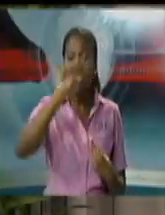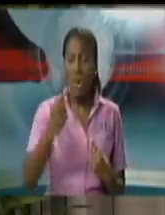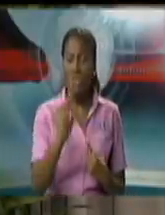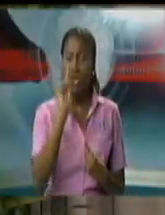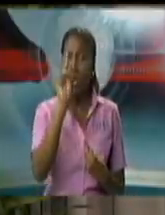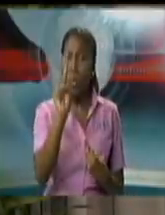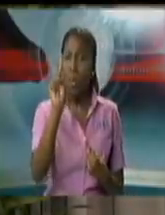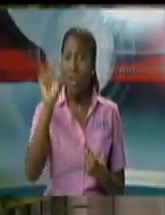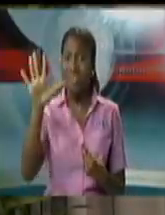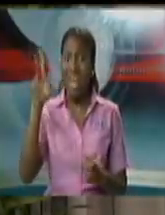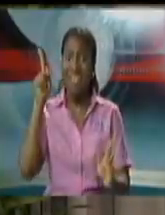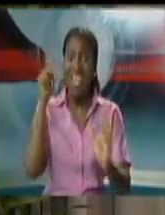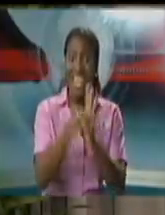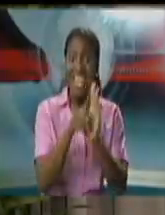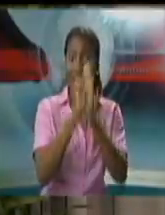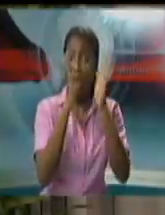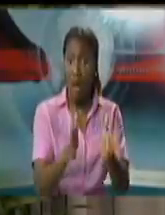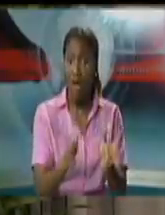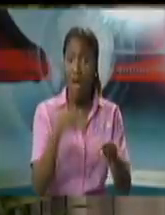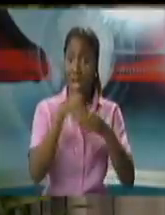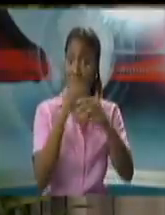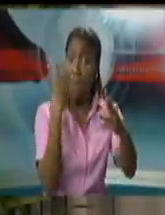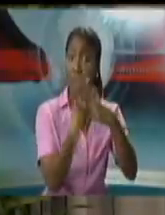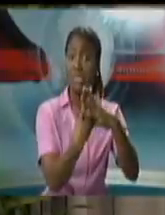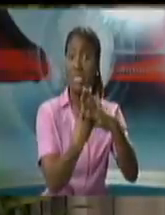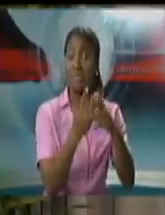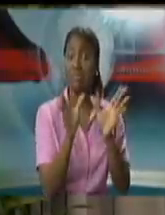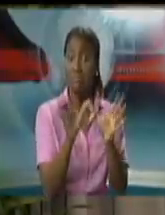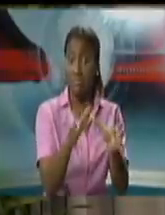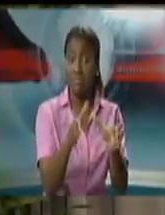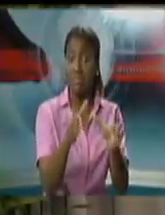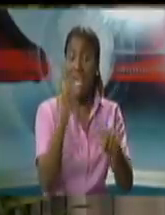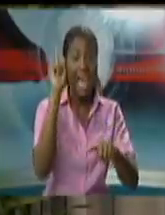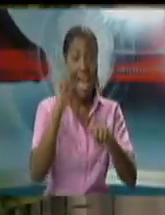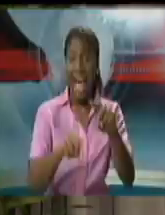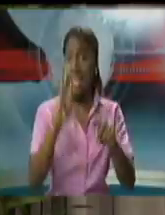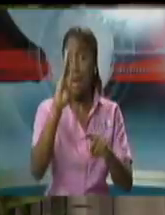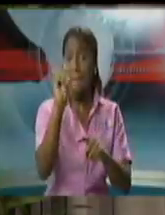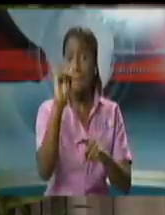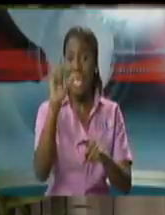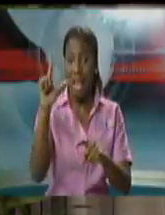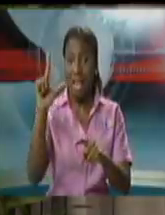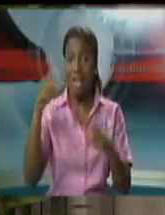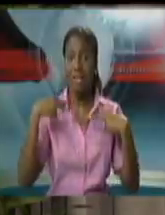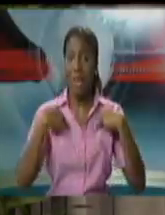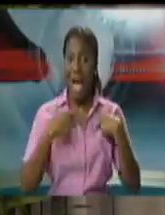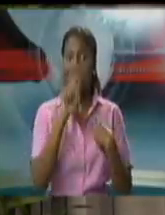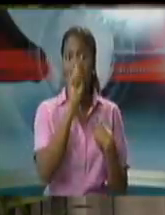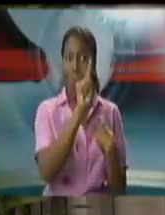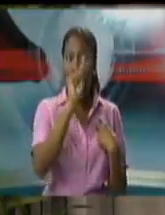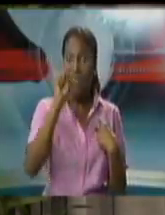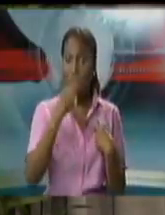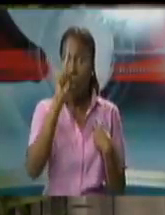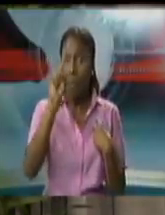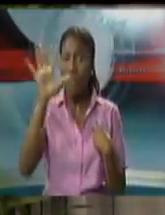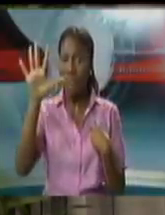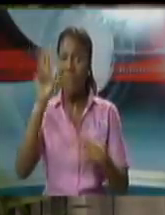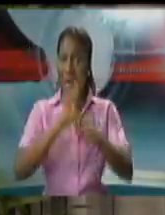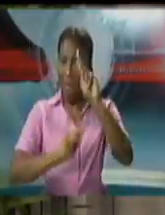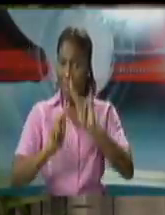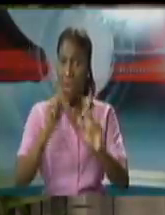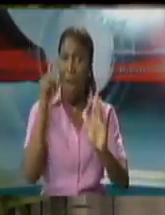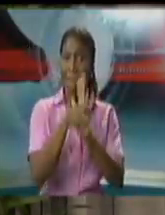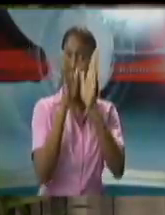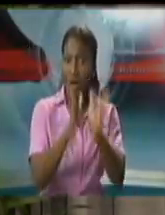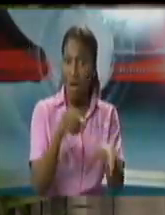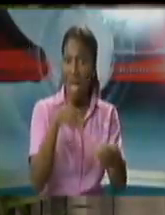for murder and therefore not entitled to access bail. We announced to the public the taking of an